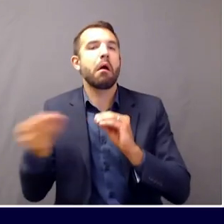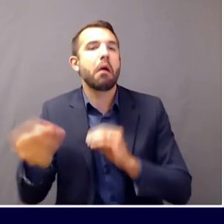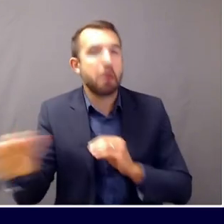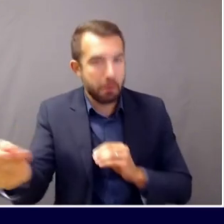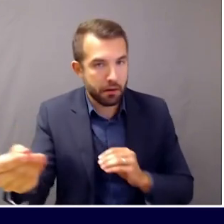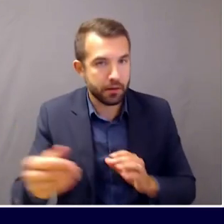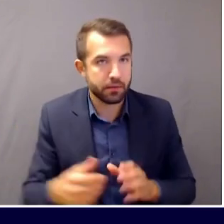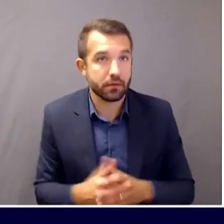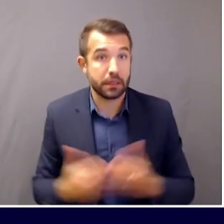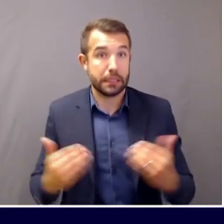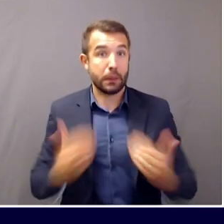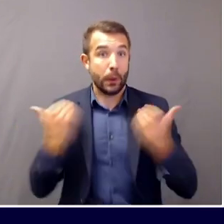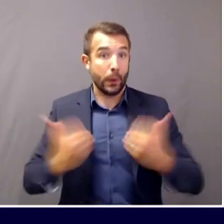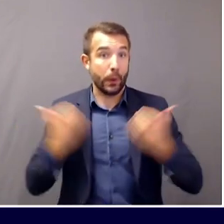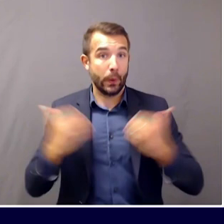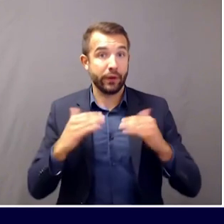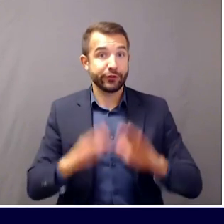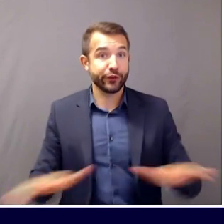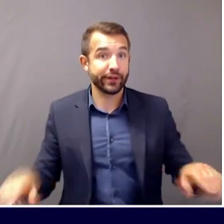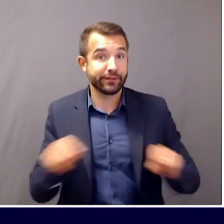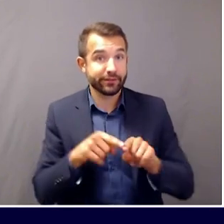COVID to older adults.